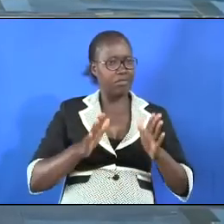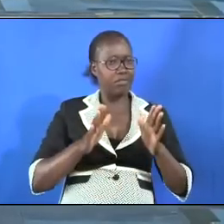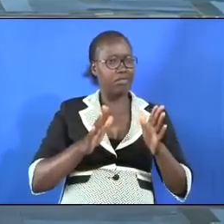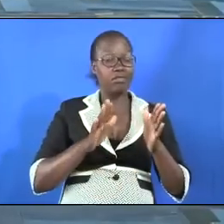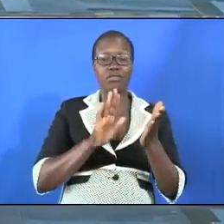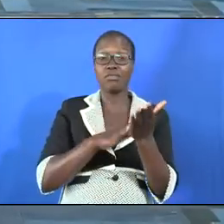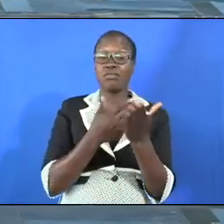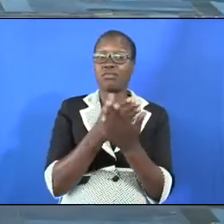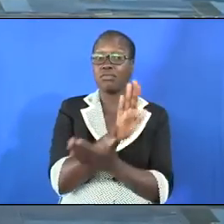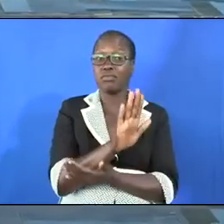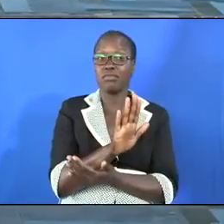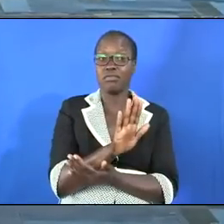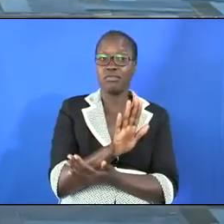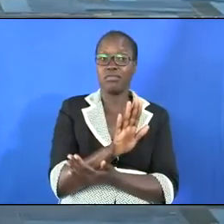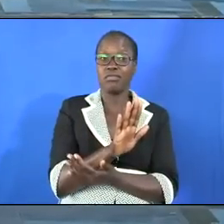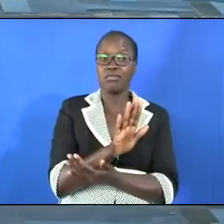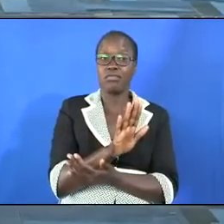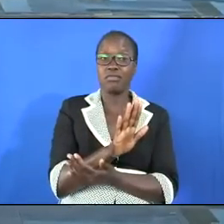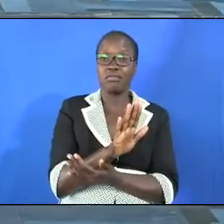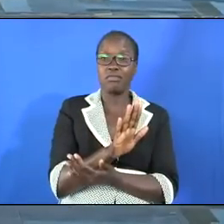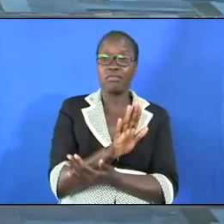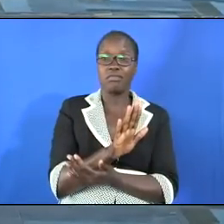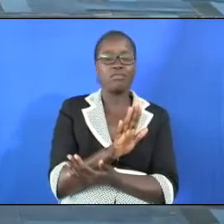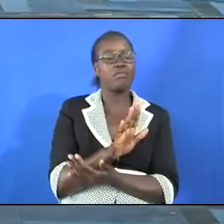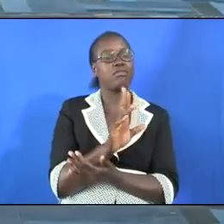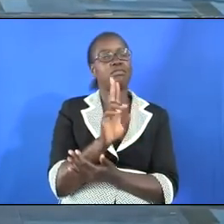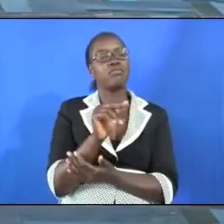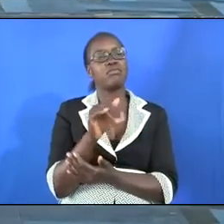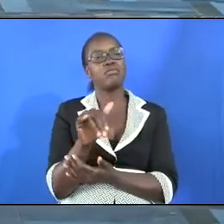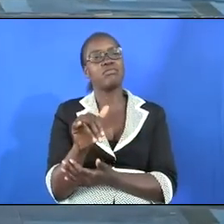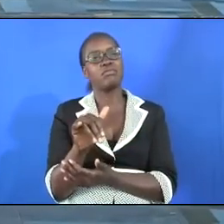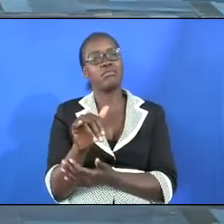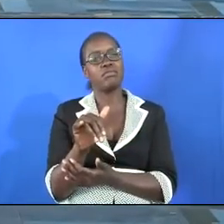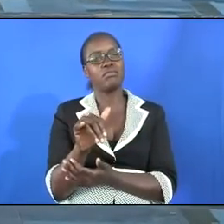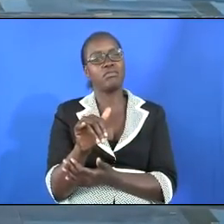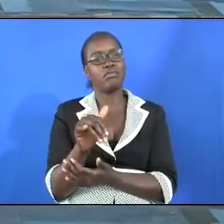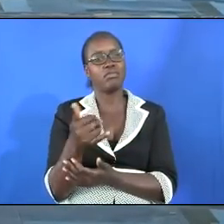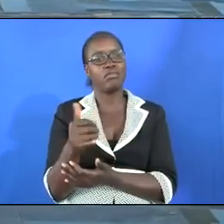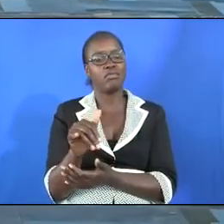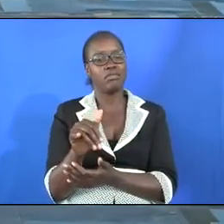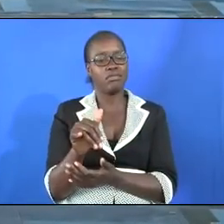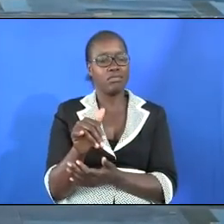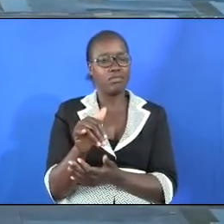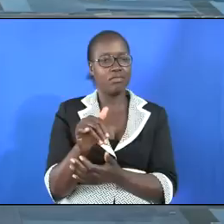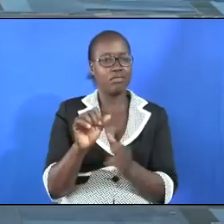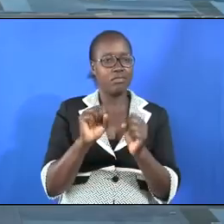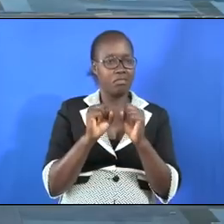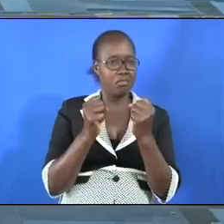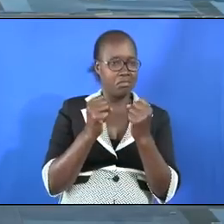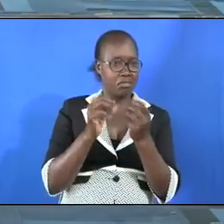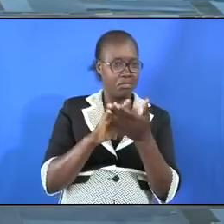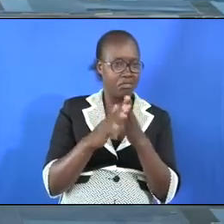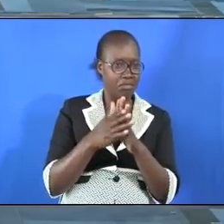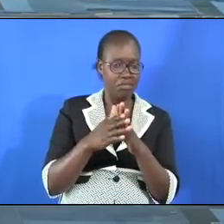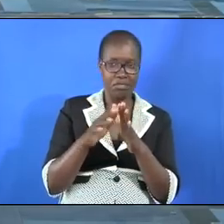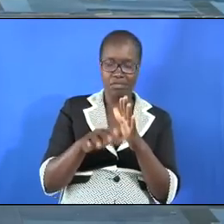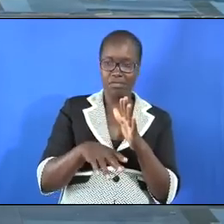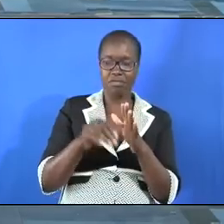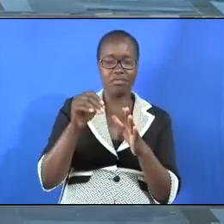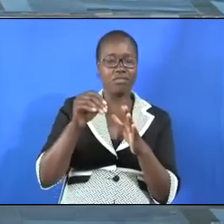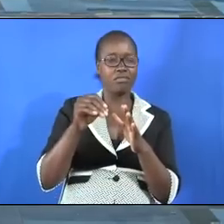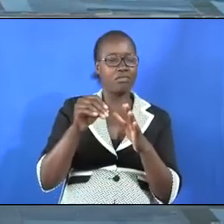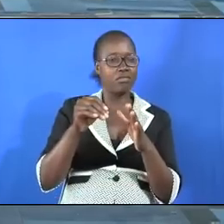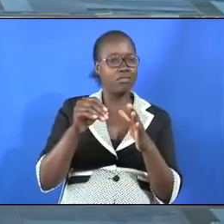propose to you it has no place for prosperity and for healing those who will find healing